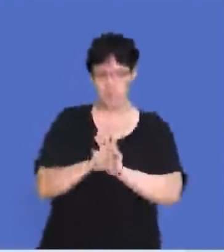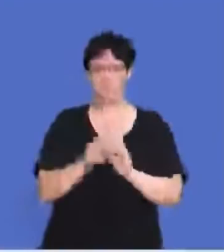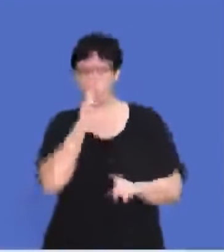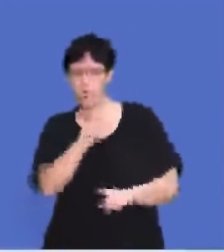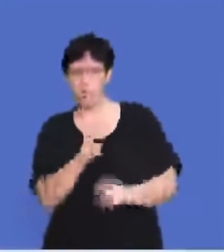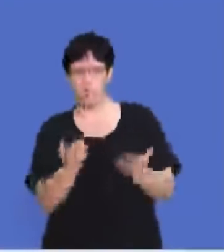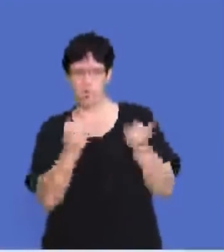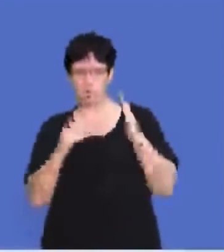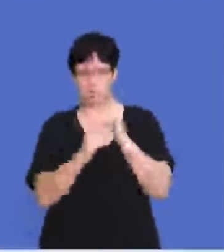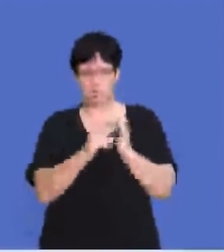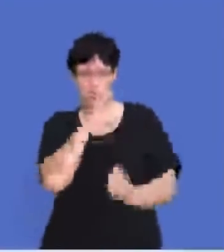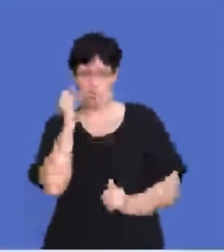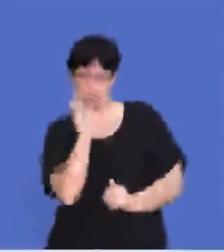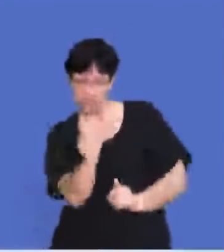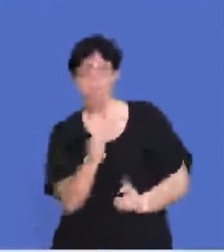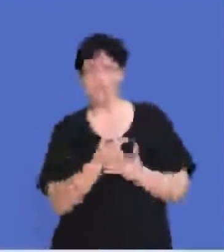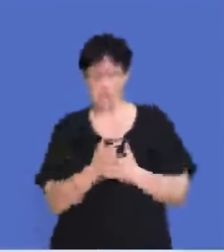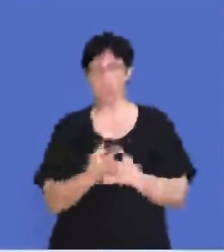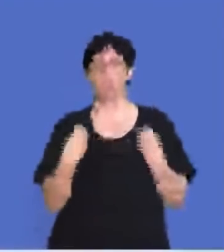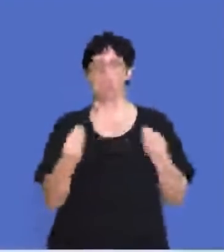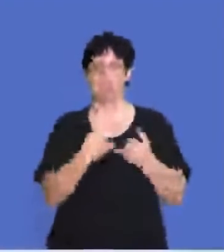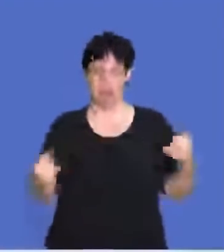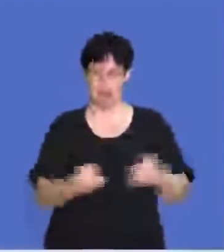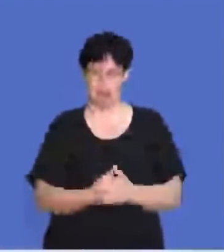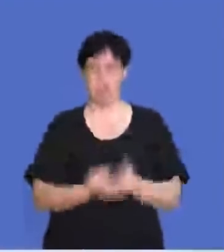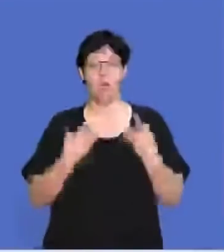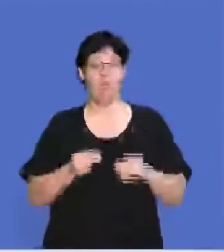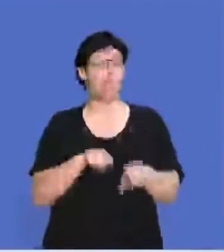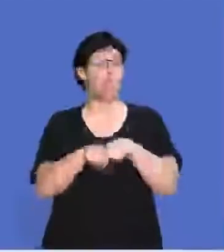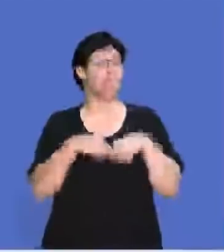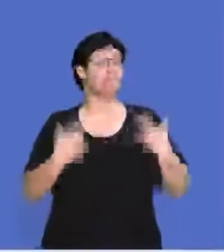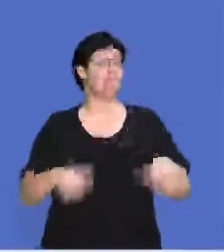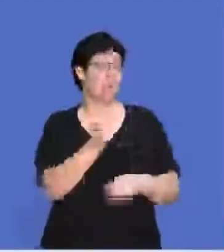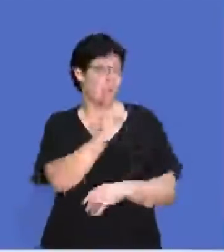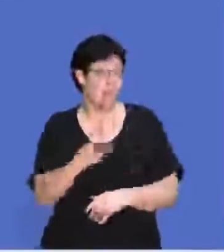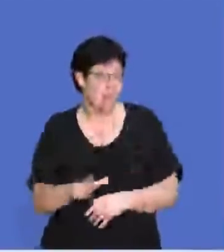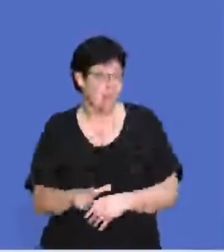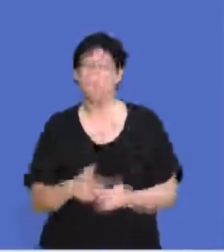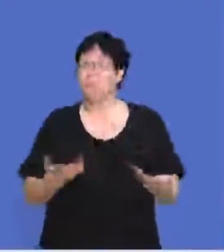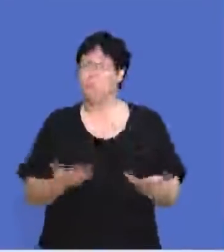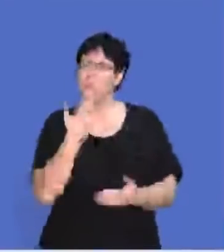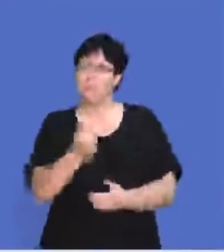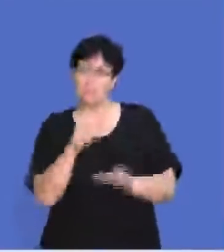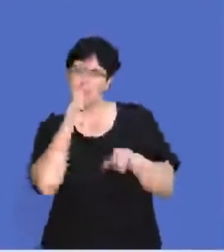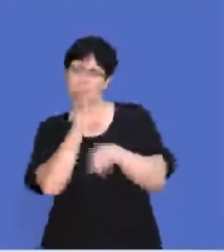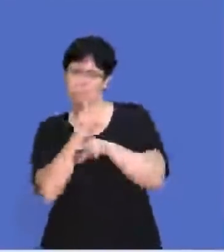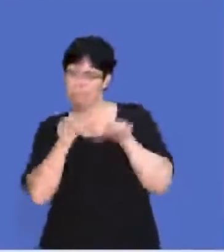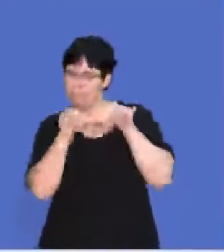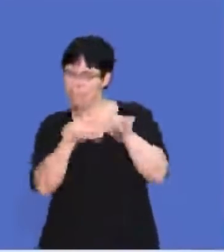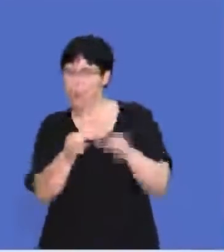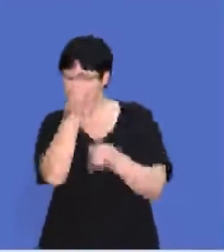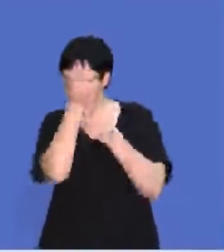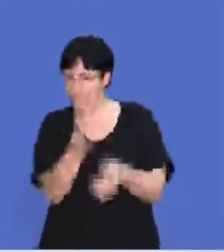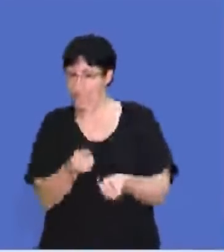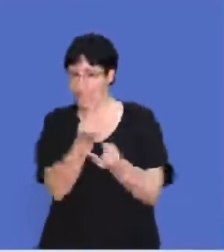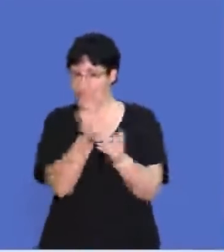search for WasiMetriks as well as our WhatsApp line. We've got a cool competition going on for you guys, so please stay tuned to get all of